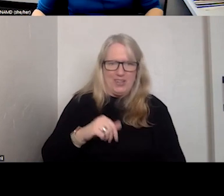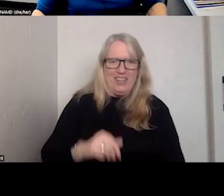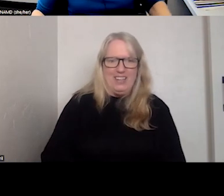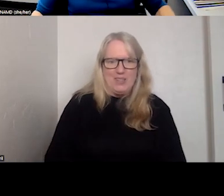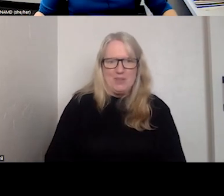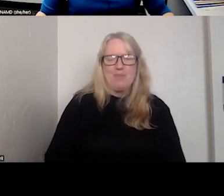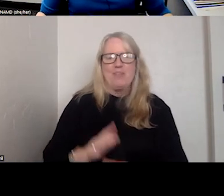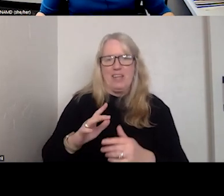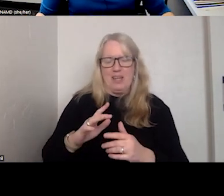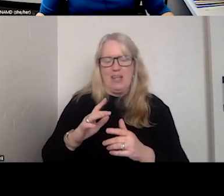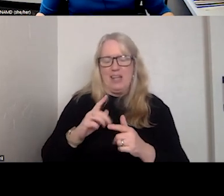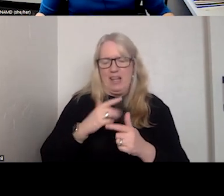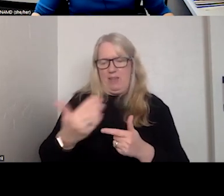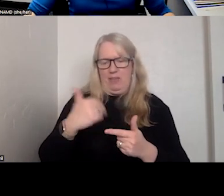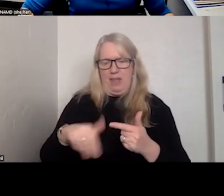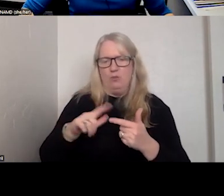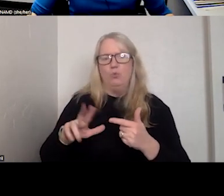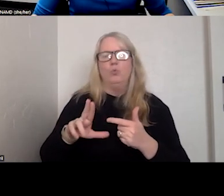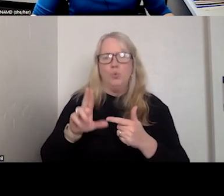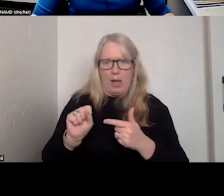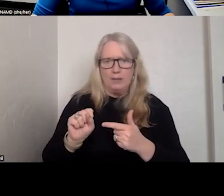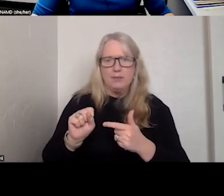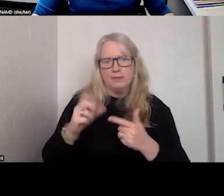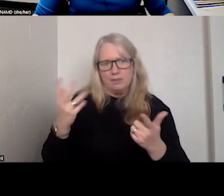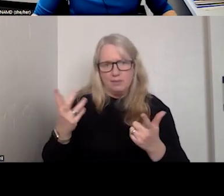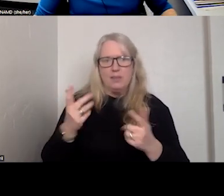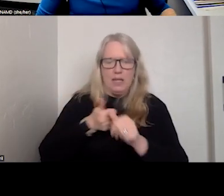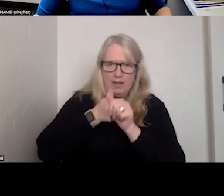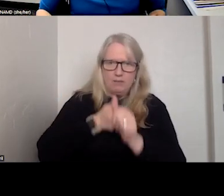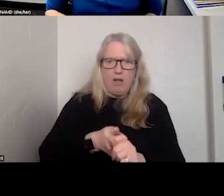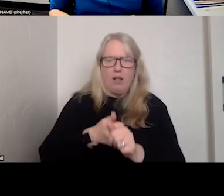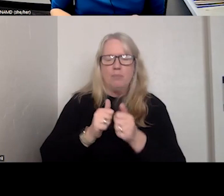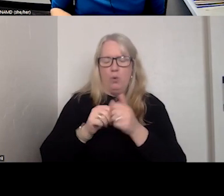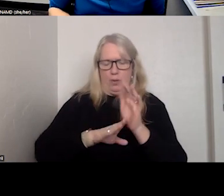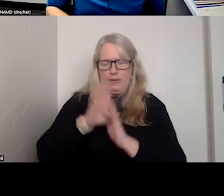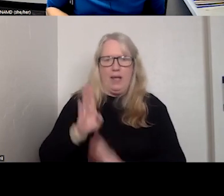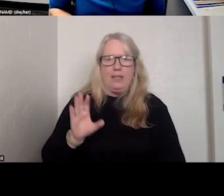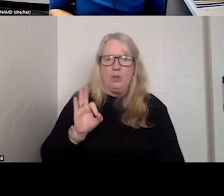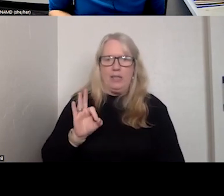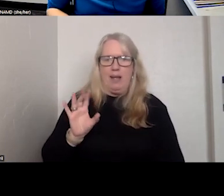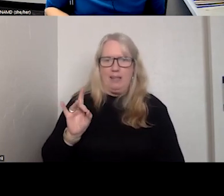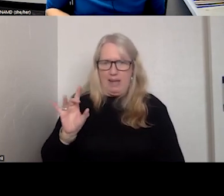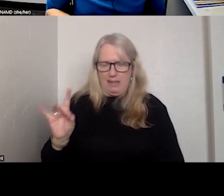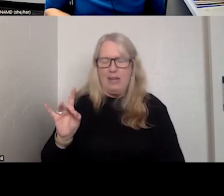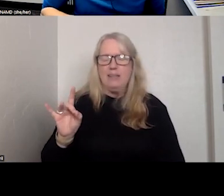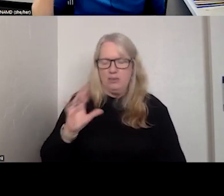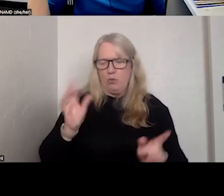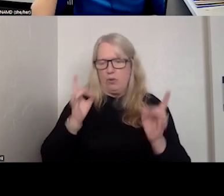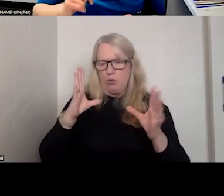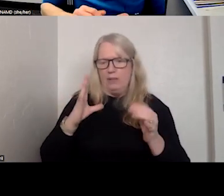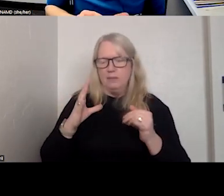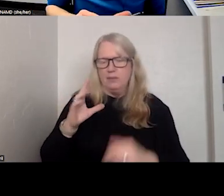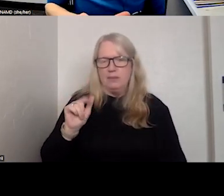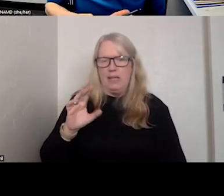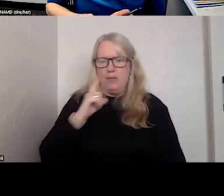And then the US is obviously followed suit with developing the nine eight eight crisis line, which is why